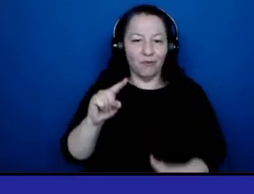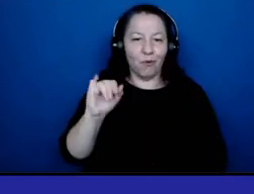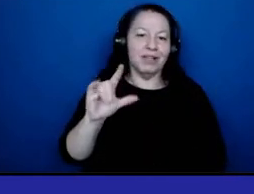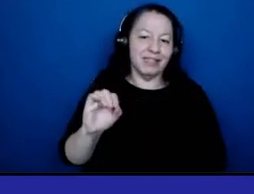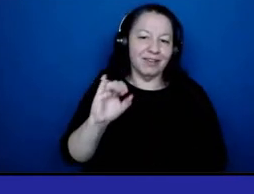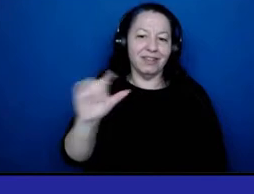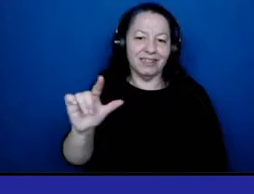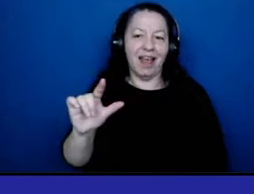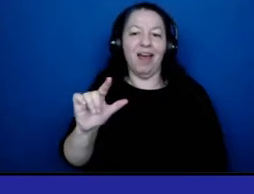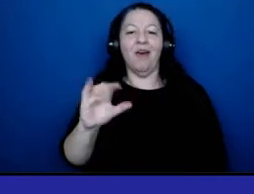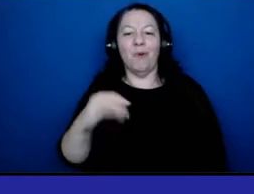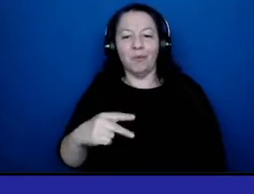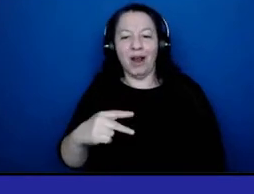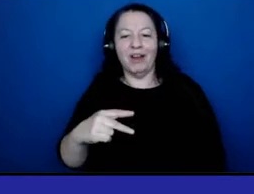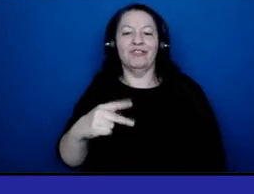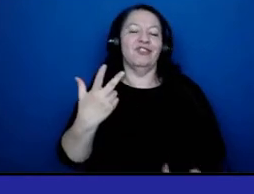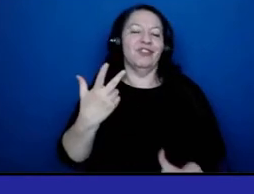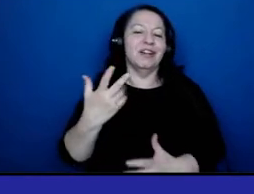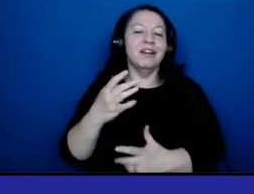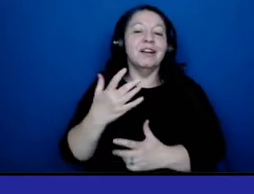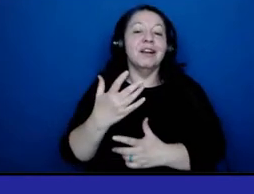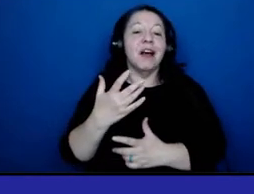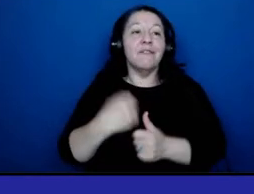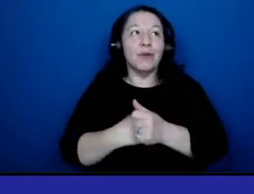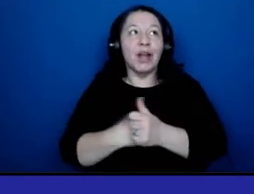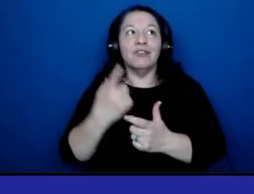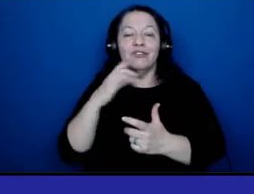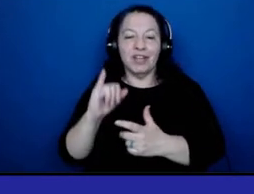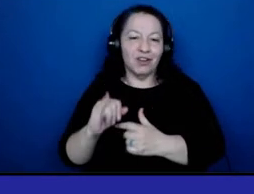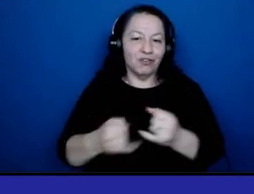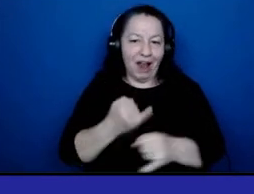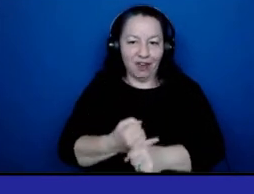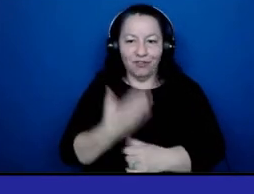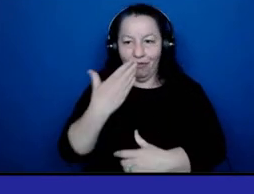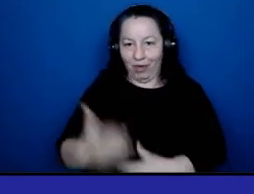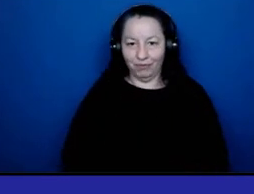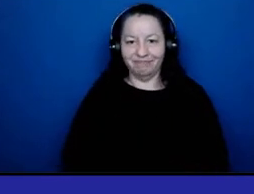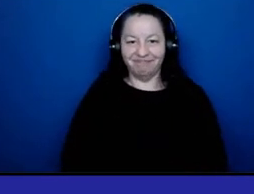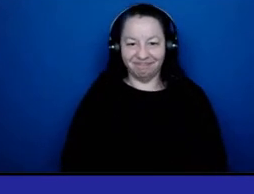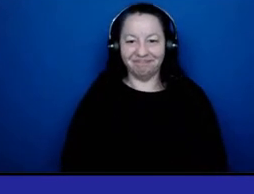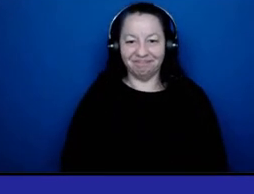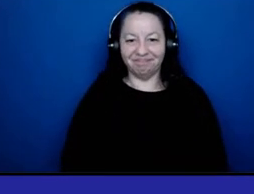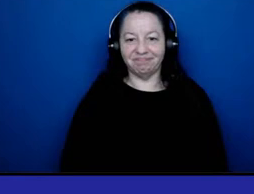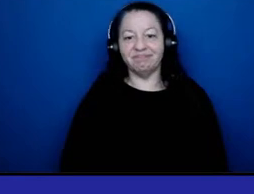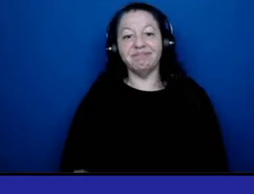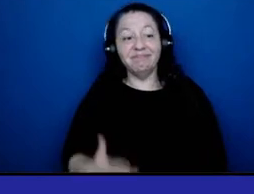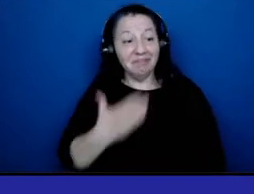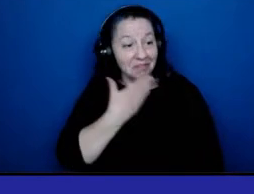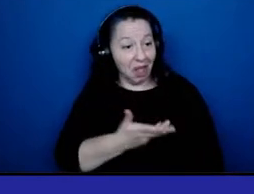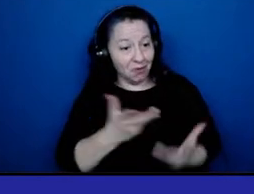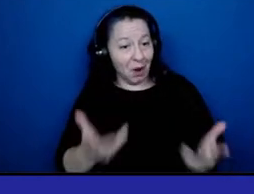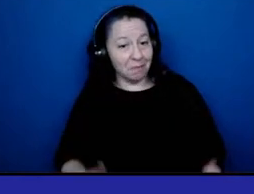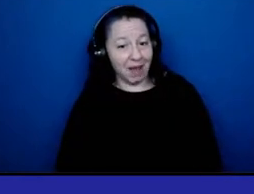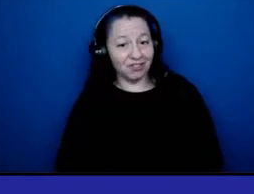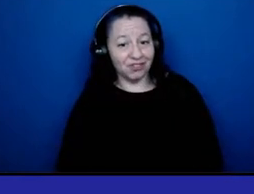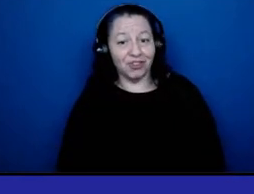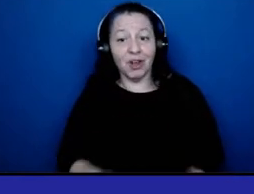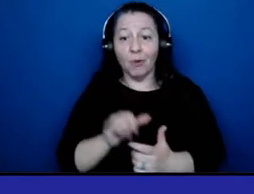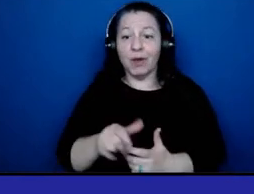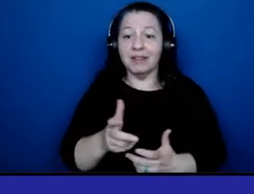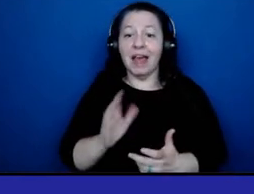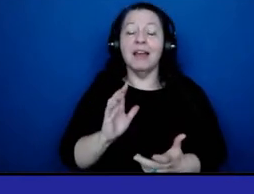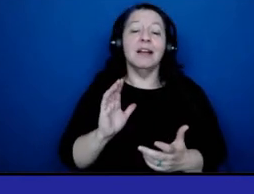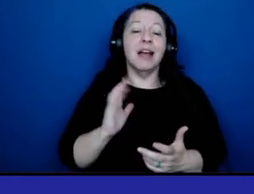thank you very much um and with that we'll